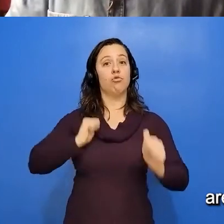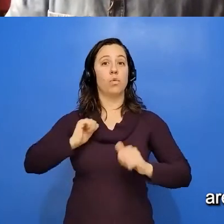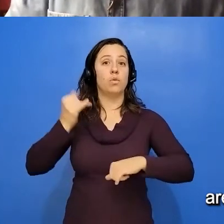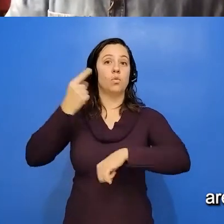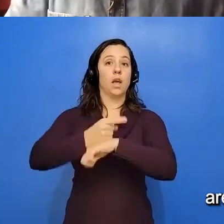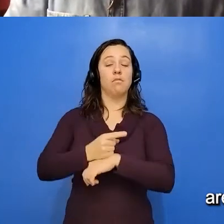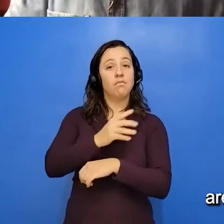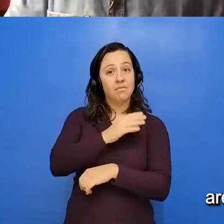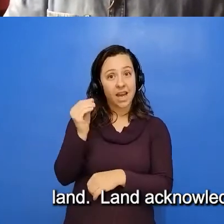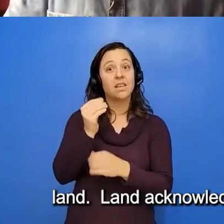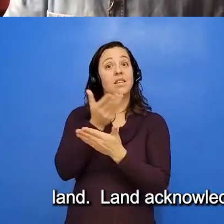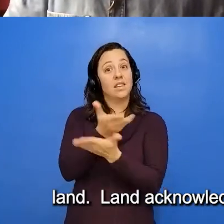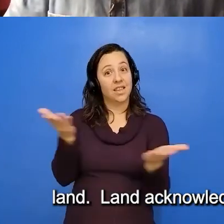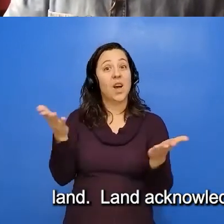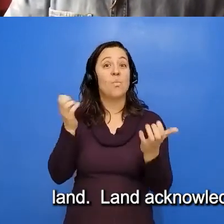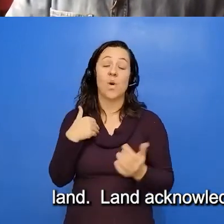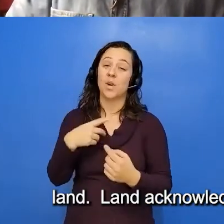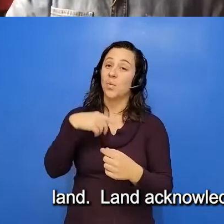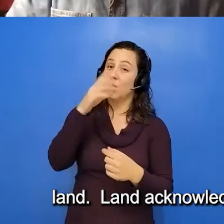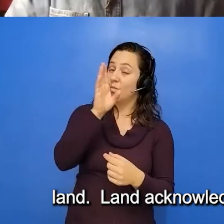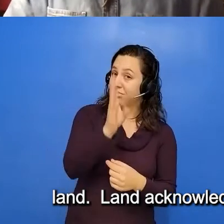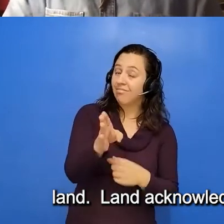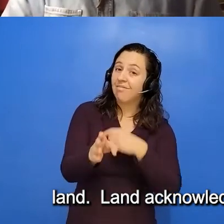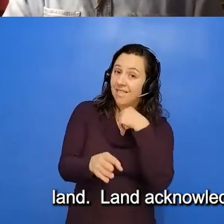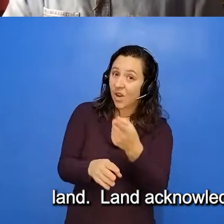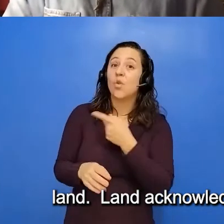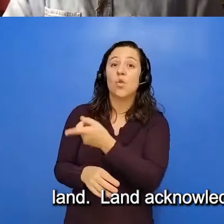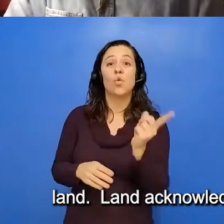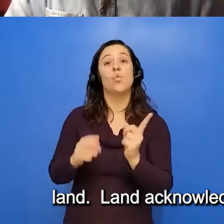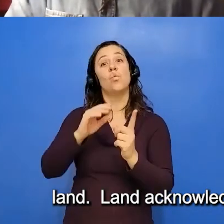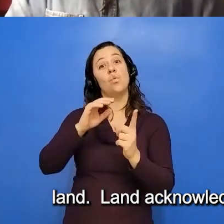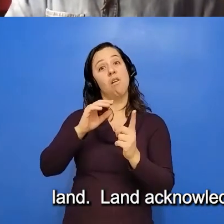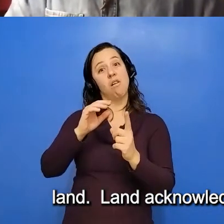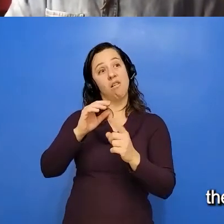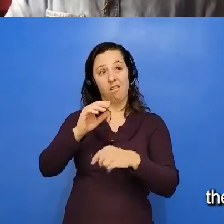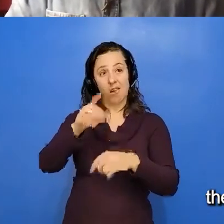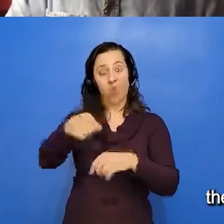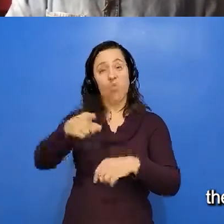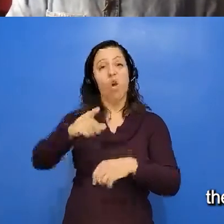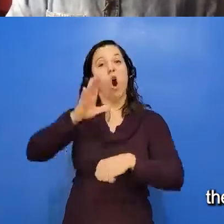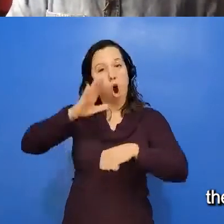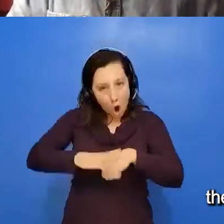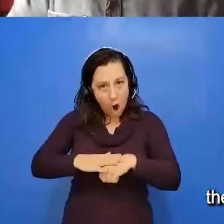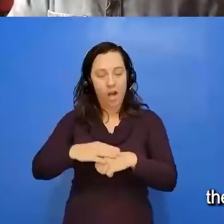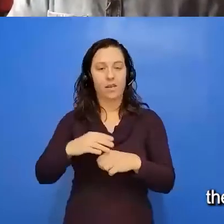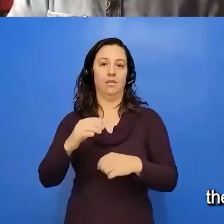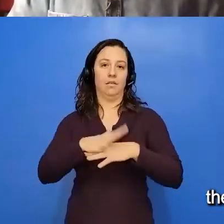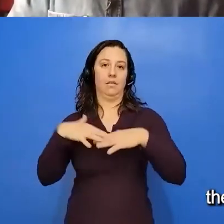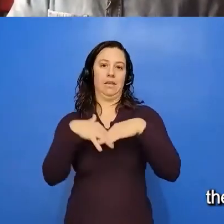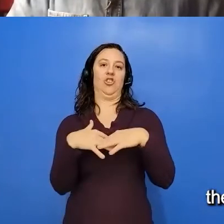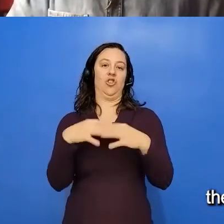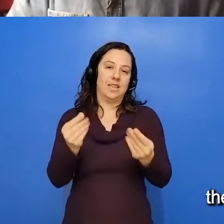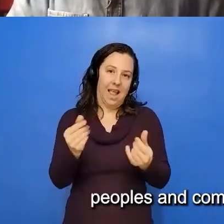all on indigenous land. Land acknowledgements are just one way to increase the visibility